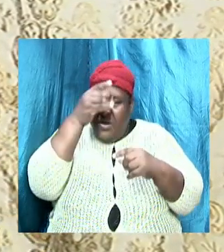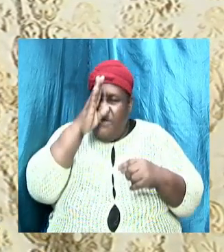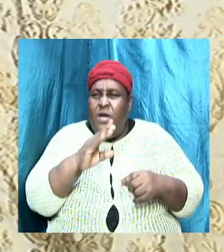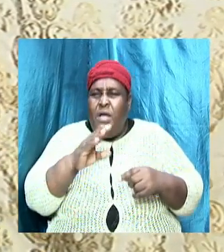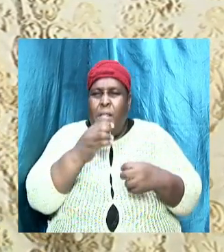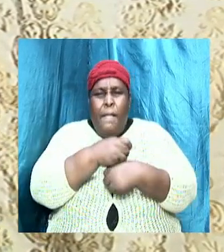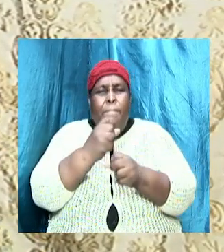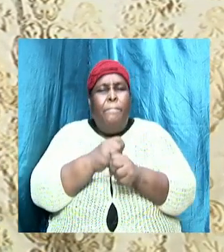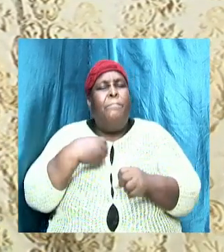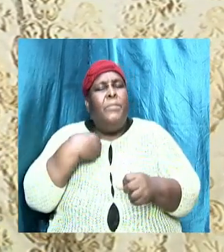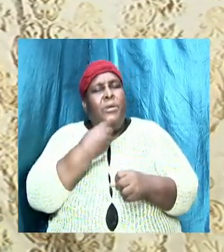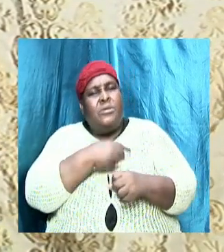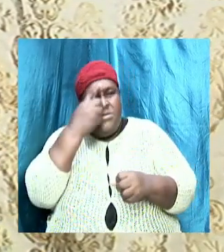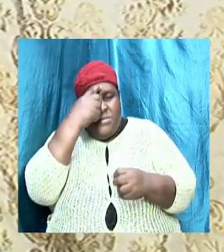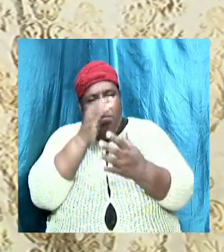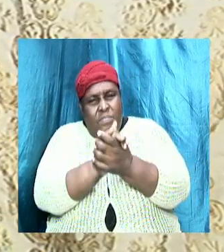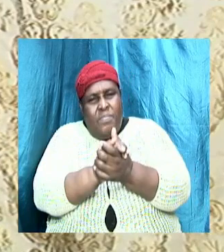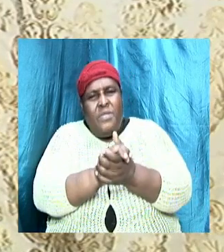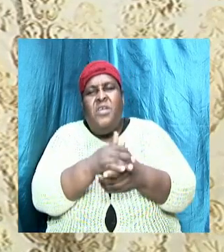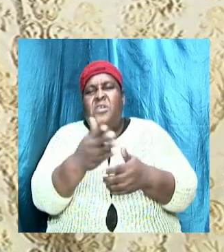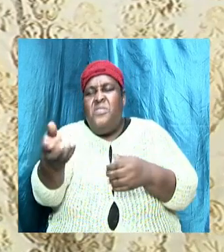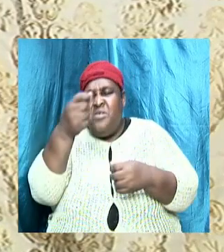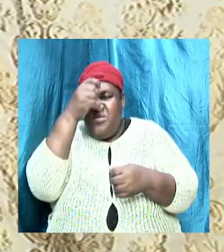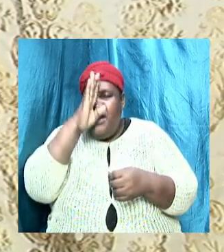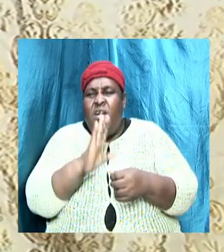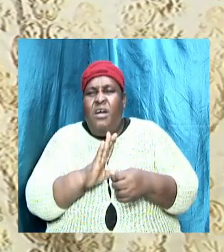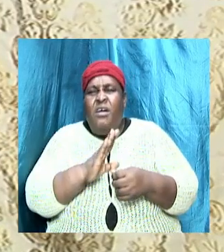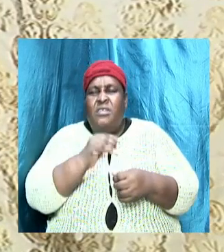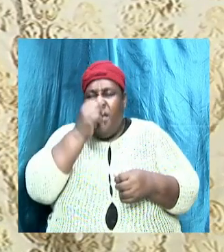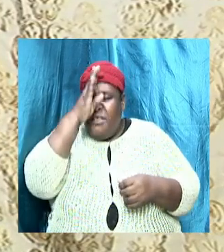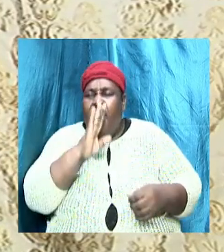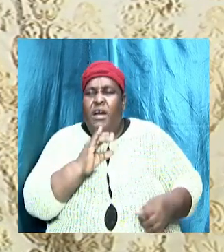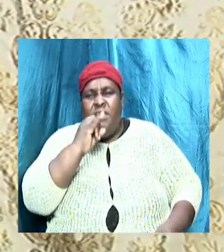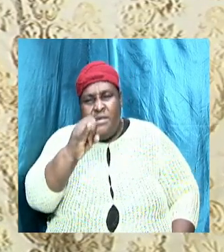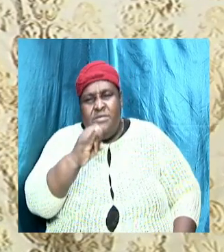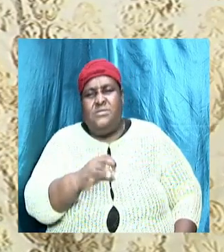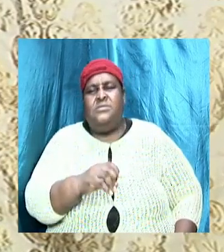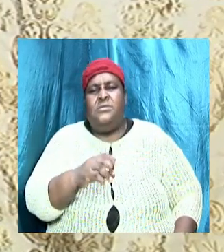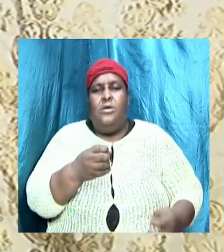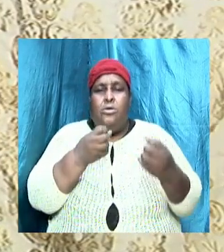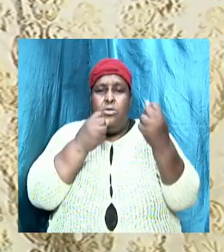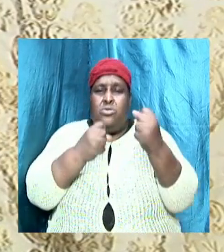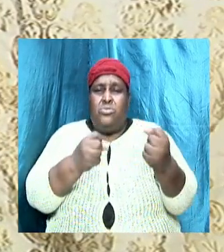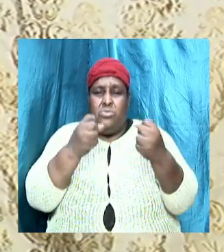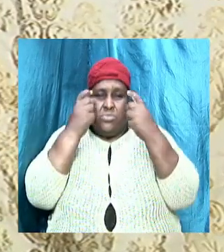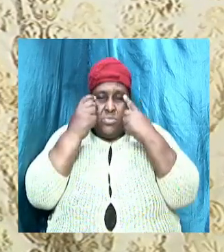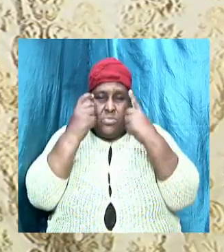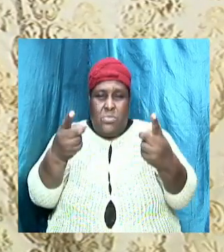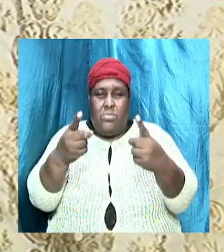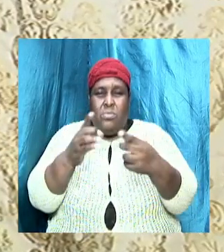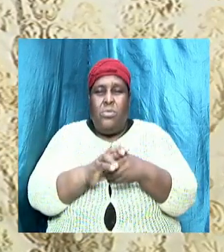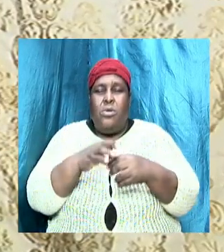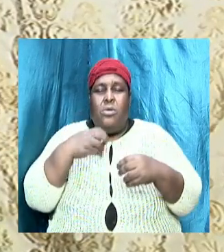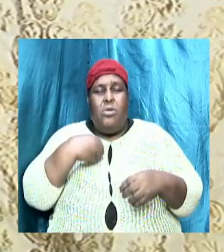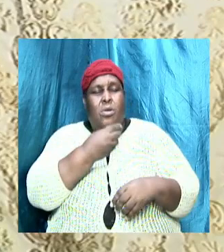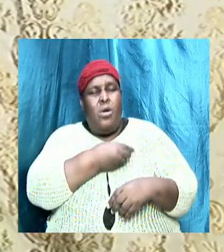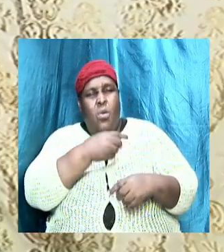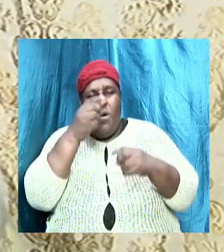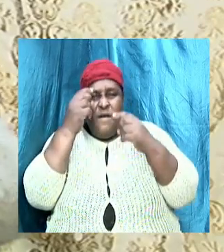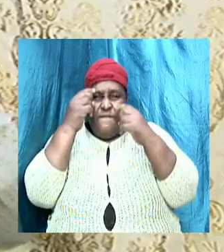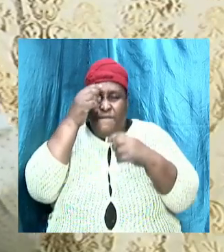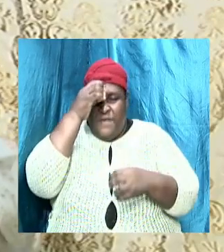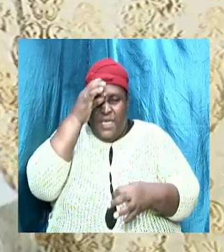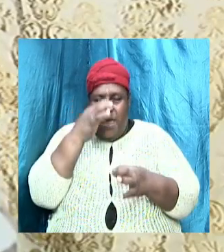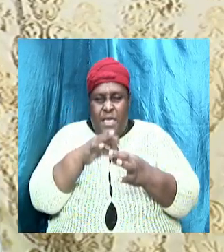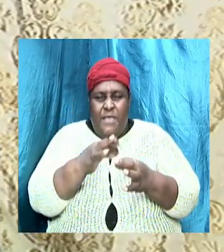that there is a God and that God exists. Sound doctrine is important because our faith is based